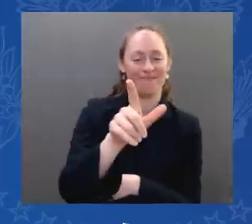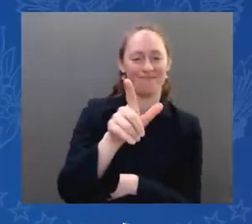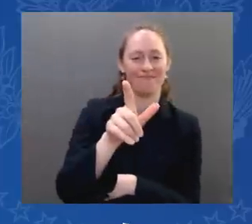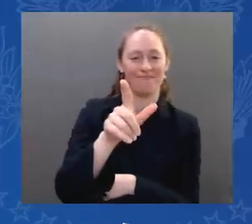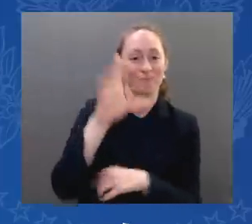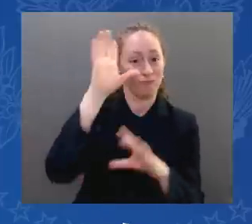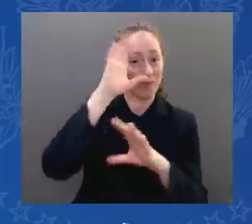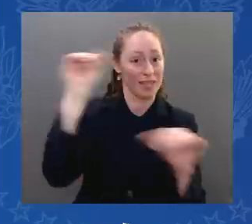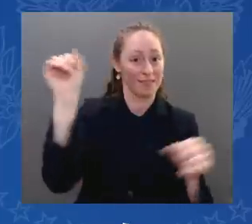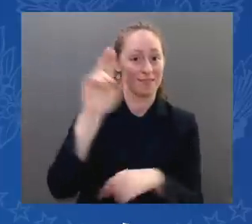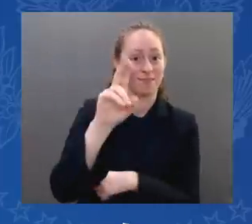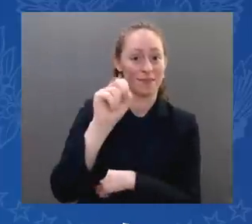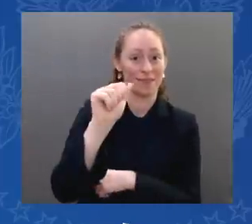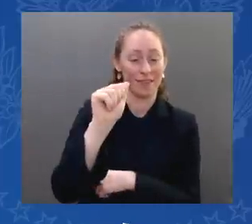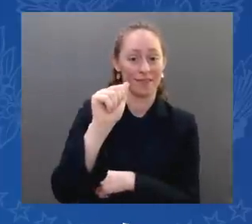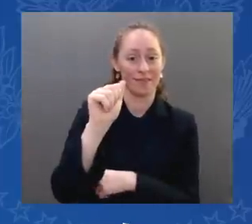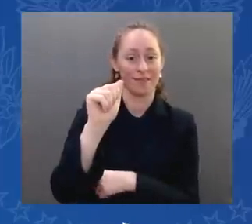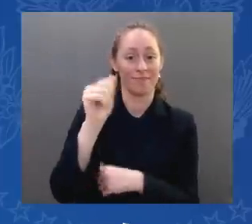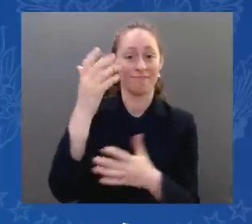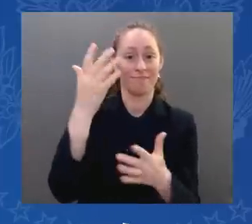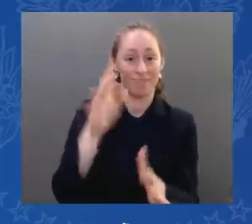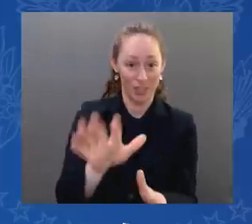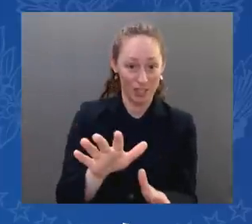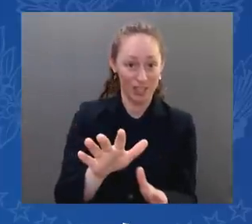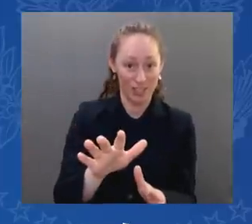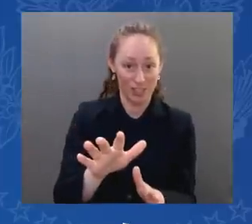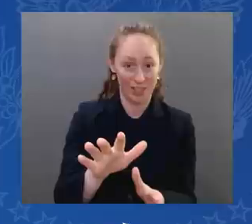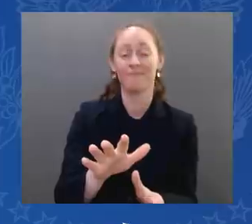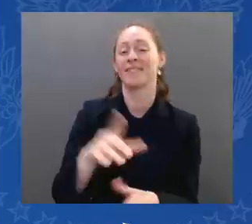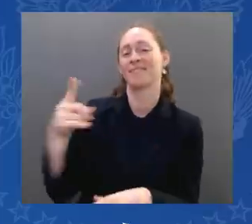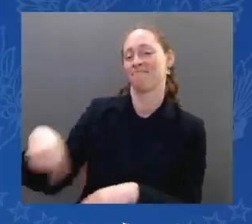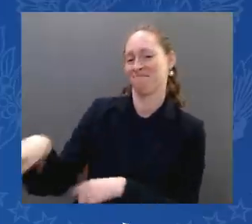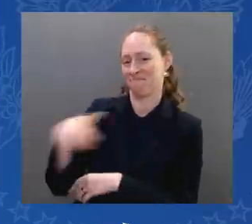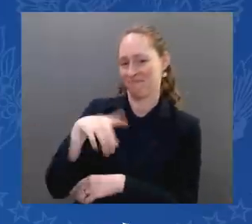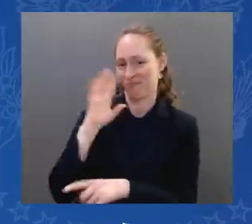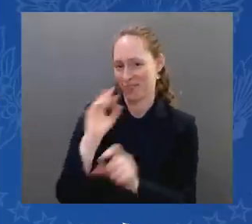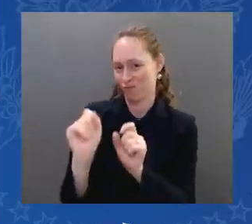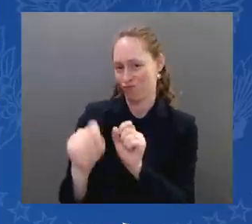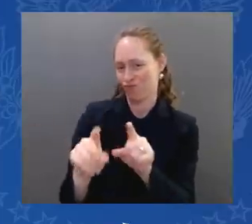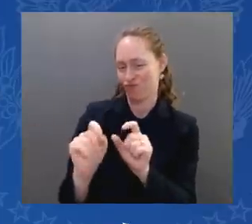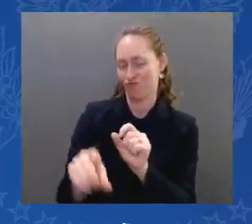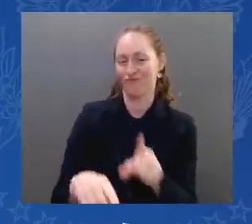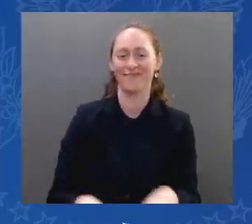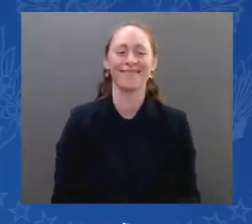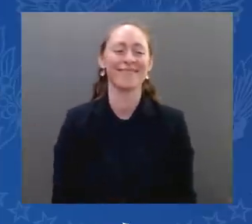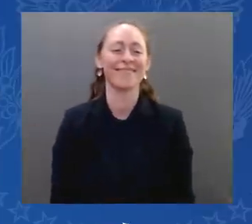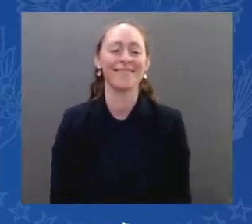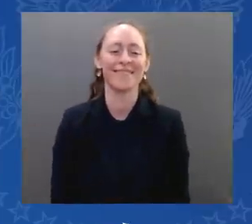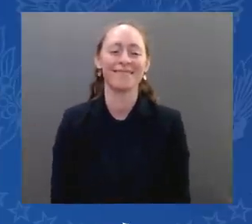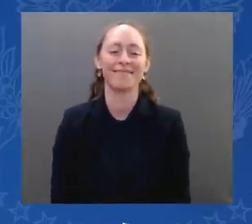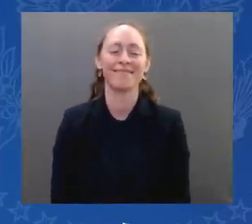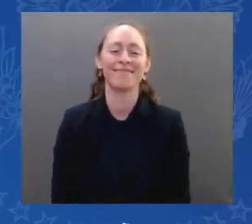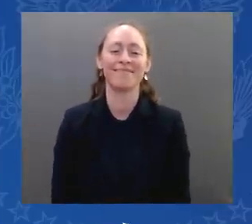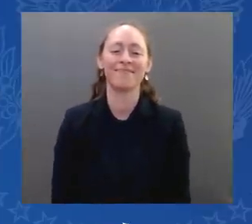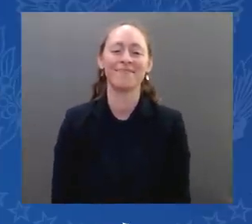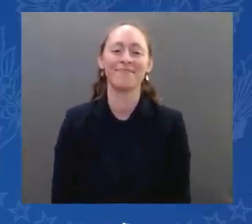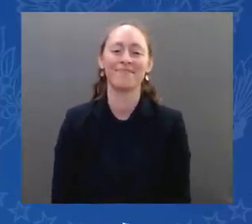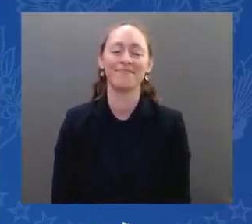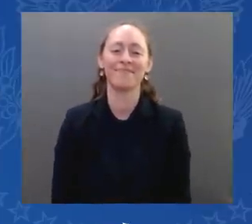is yours. Thank you, Mr. President. In March 1965,